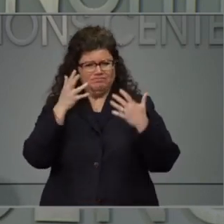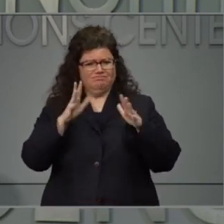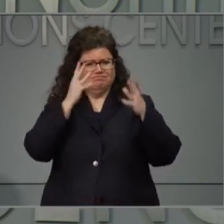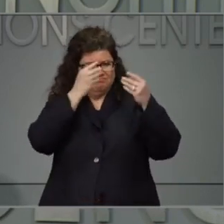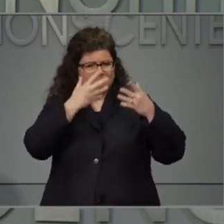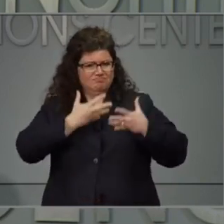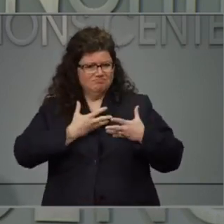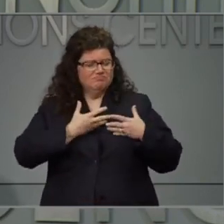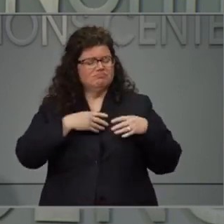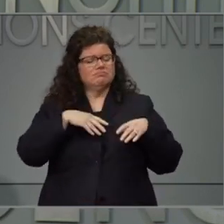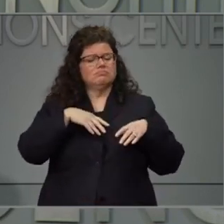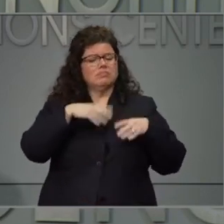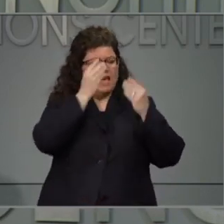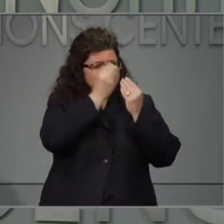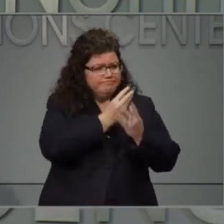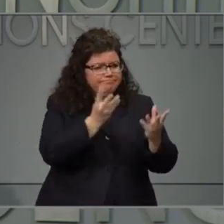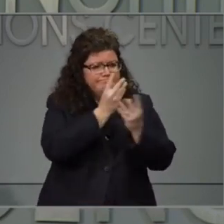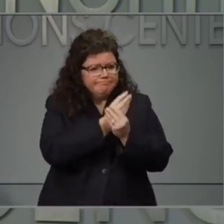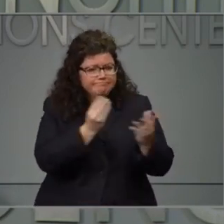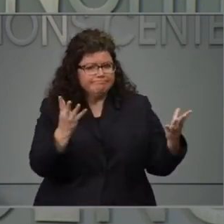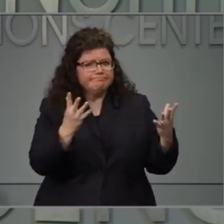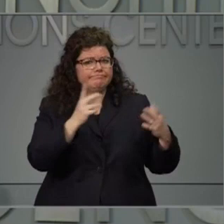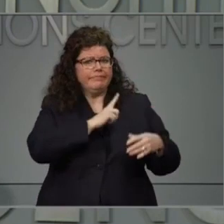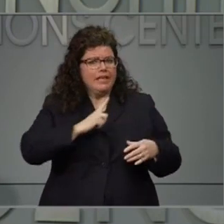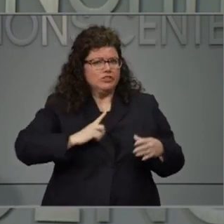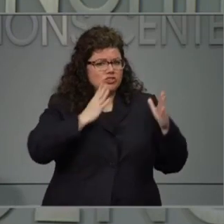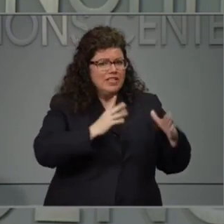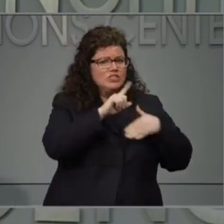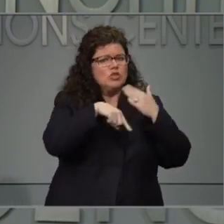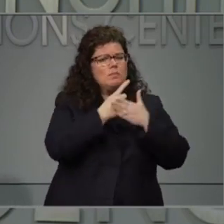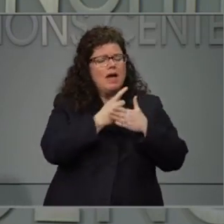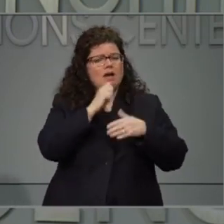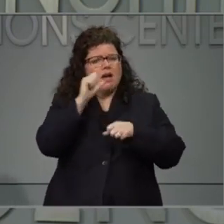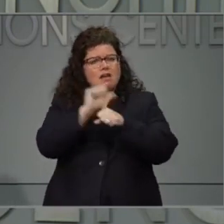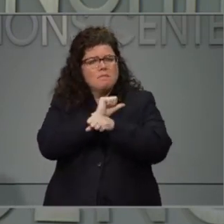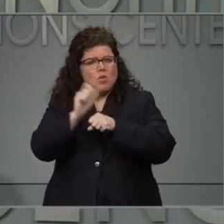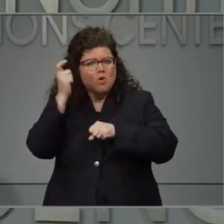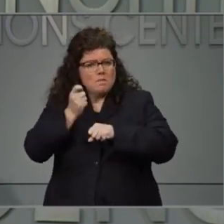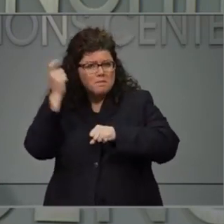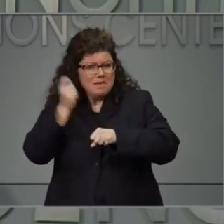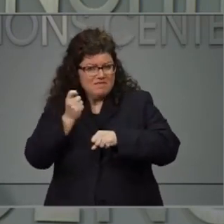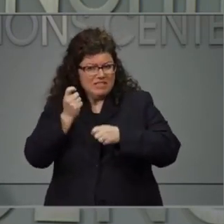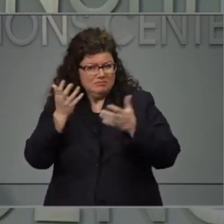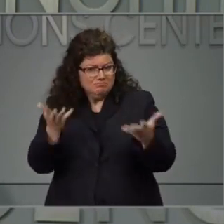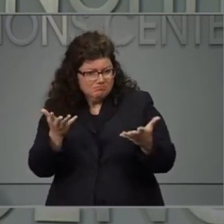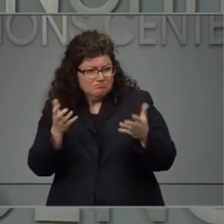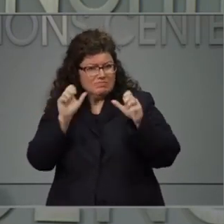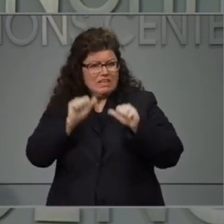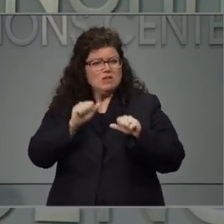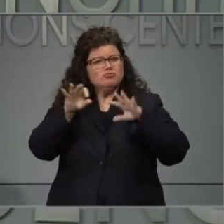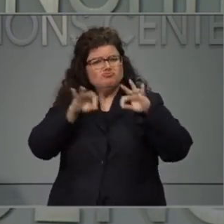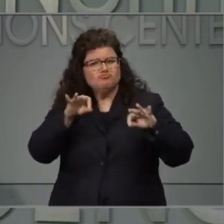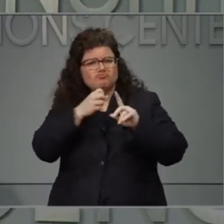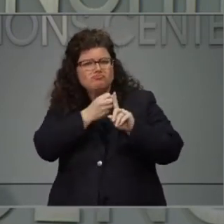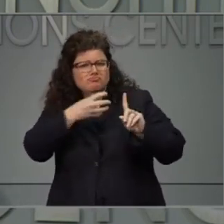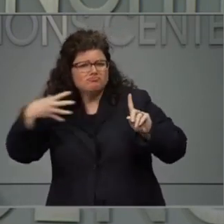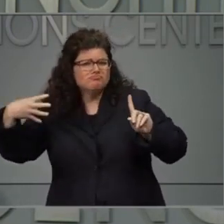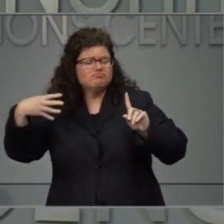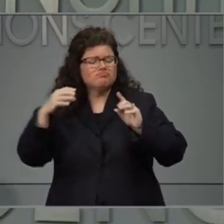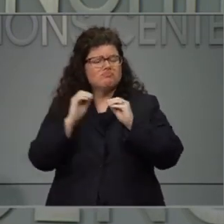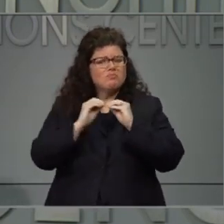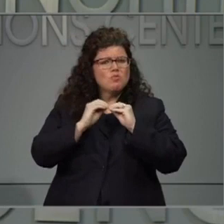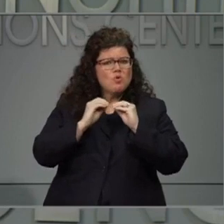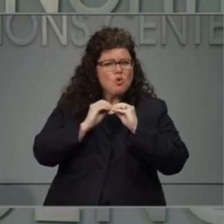lawmakers this morning on unemployment benefits. I'm wondering if you could address our viewers,